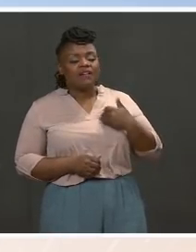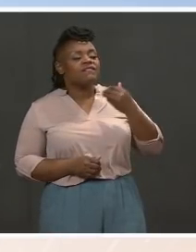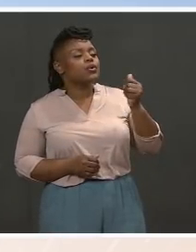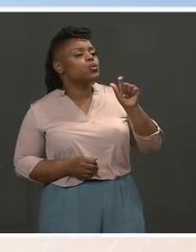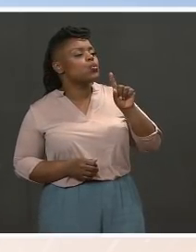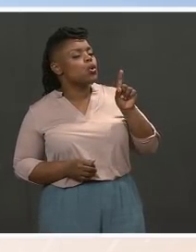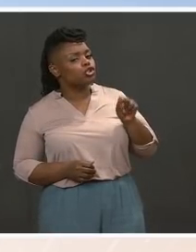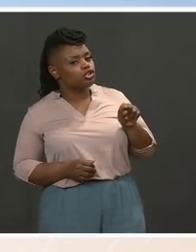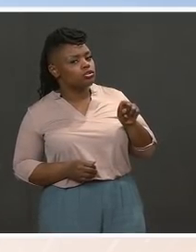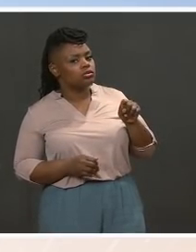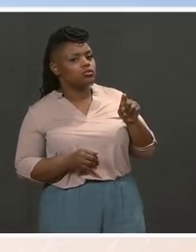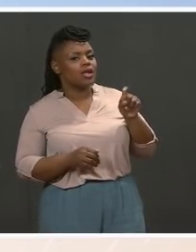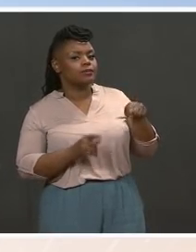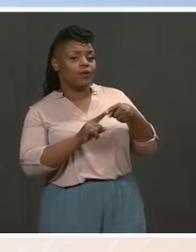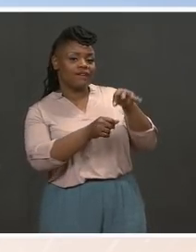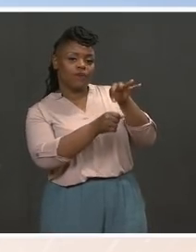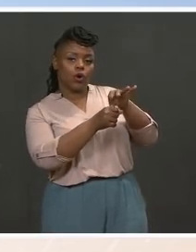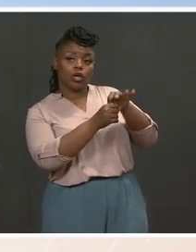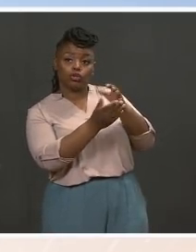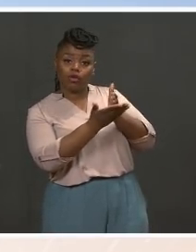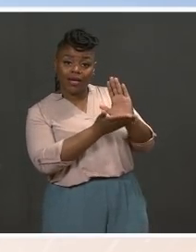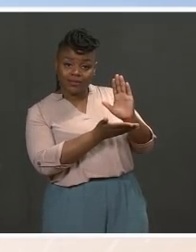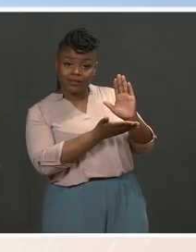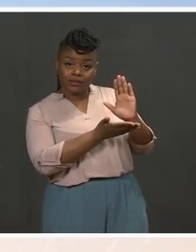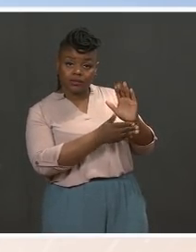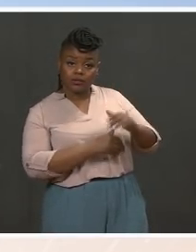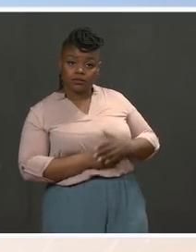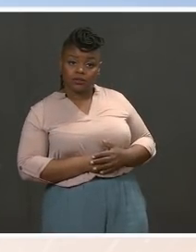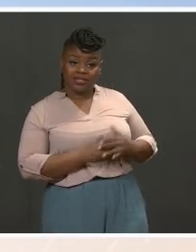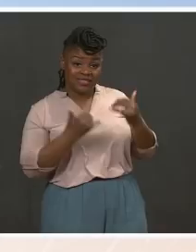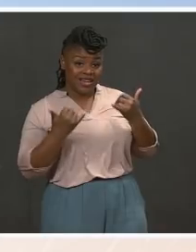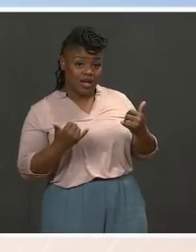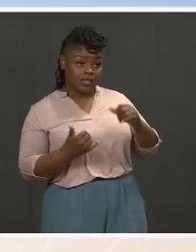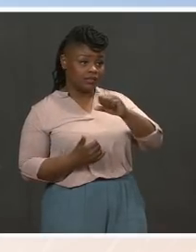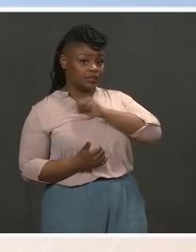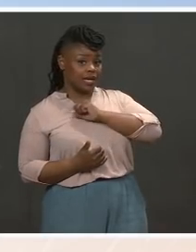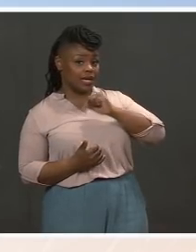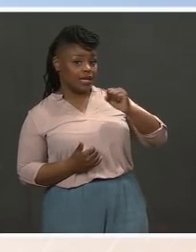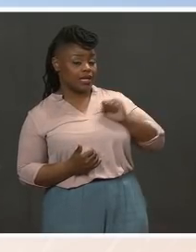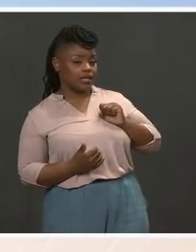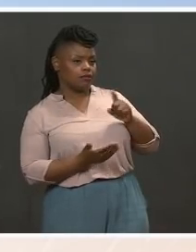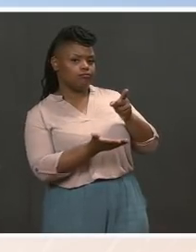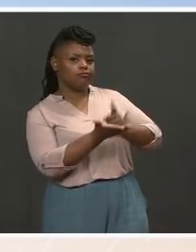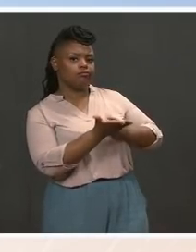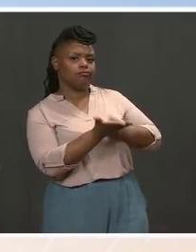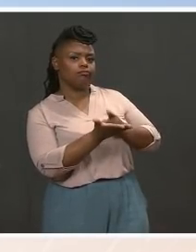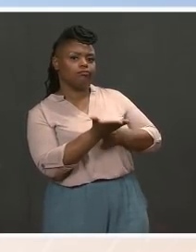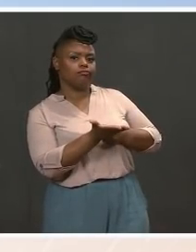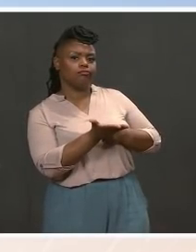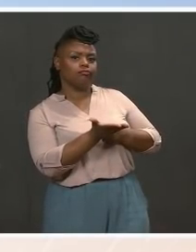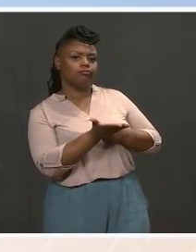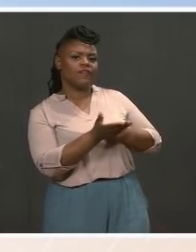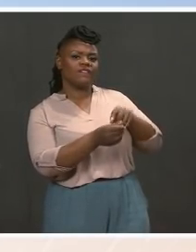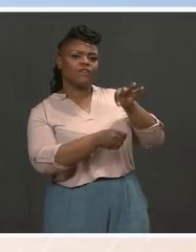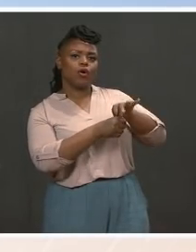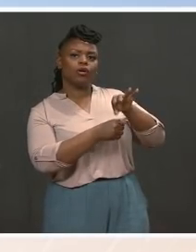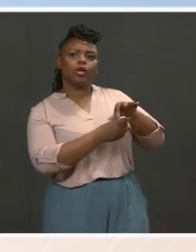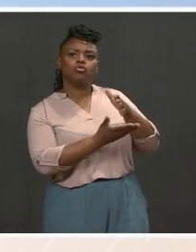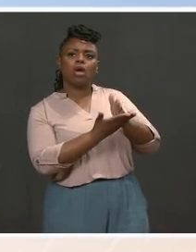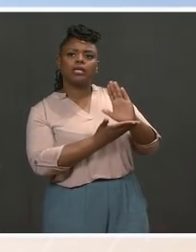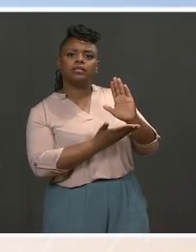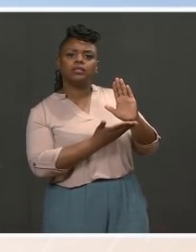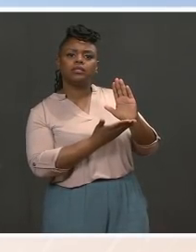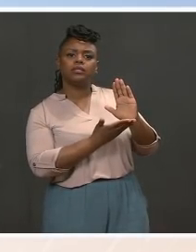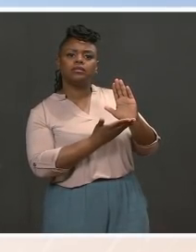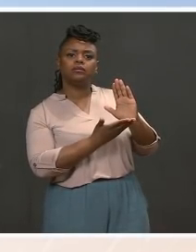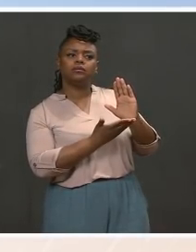voting rights. The Senate right now is debating its own version of the For the People Act. MS. Yeah. It's — there are a